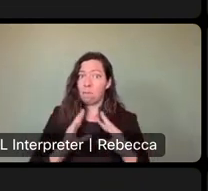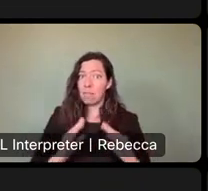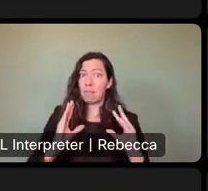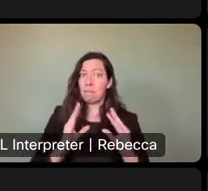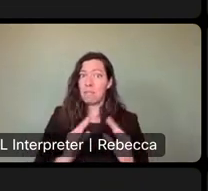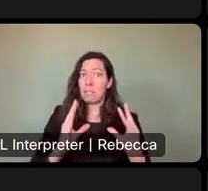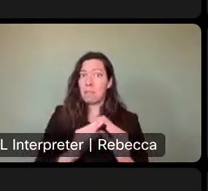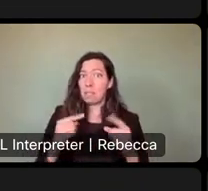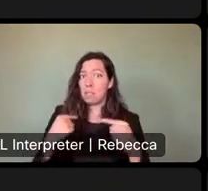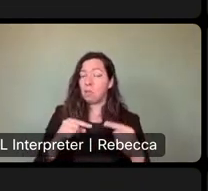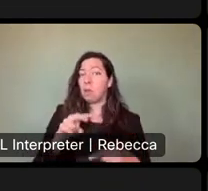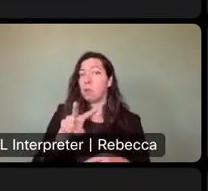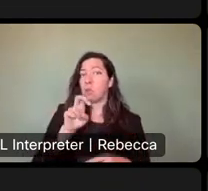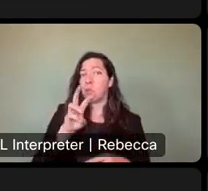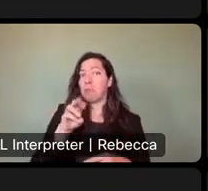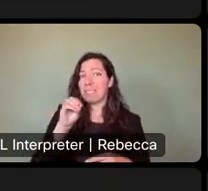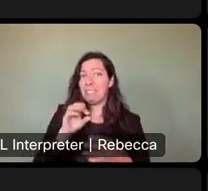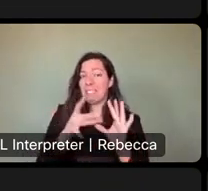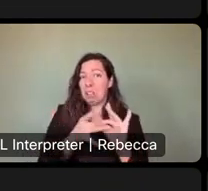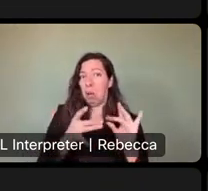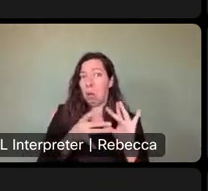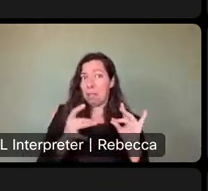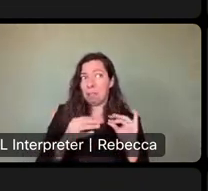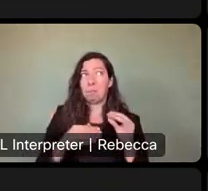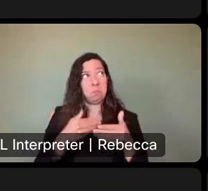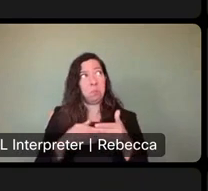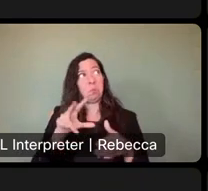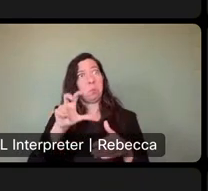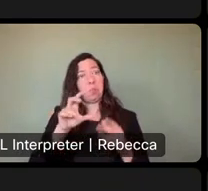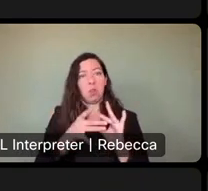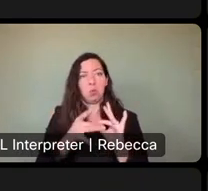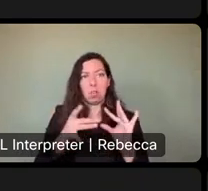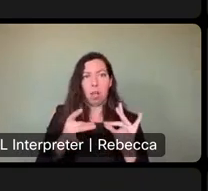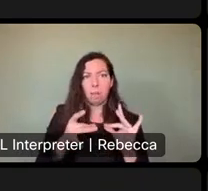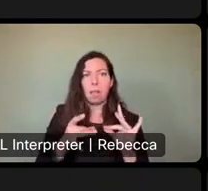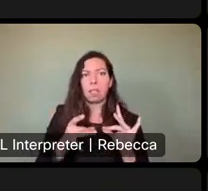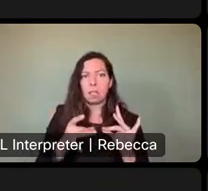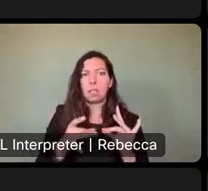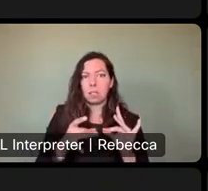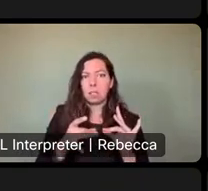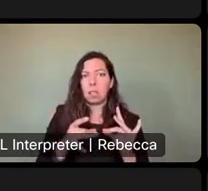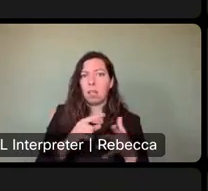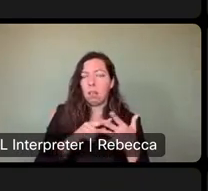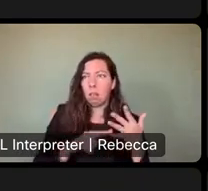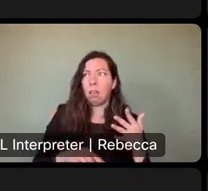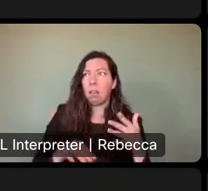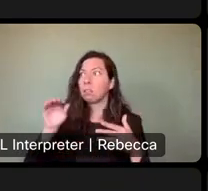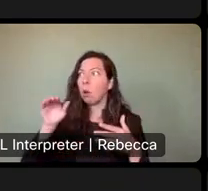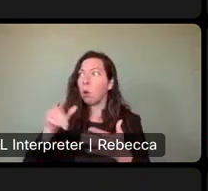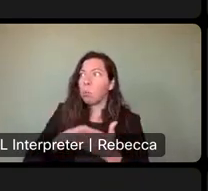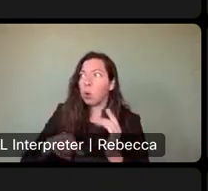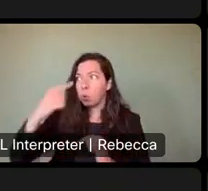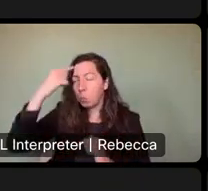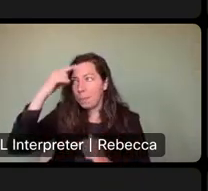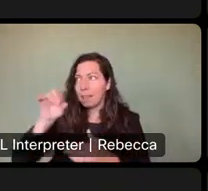260 comments, almost 300 comments that we're asking the public to provide. And that's that's going to be very